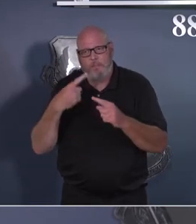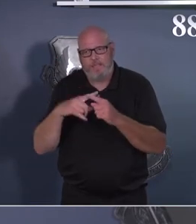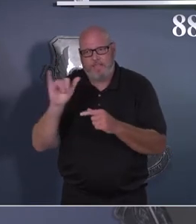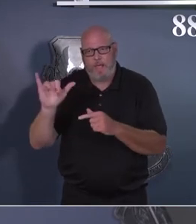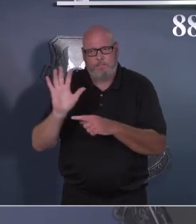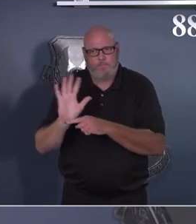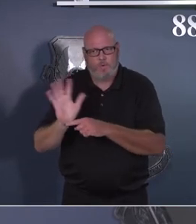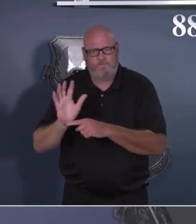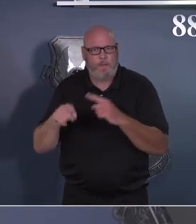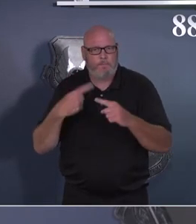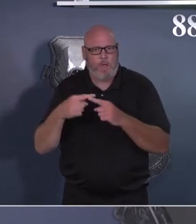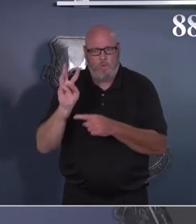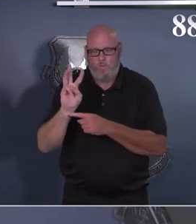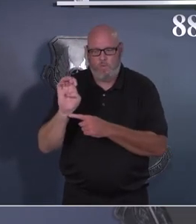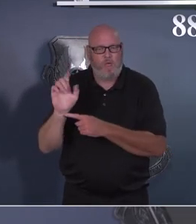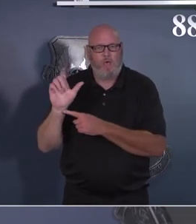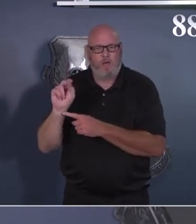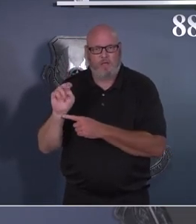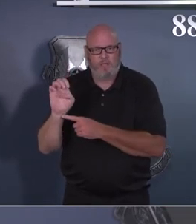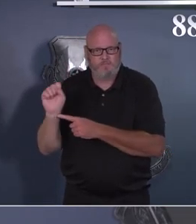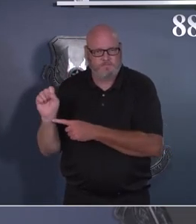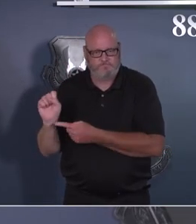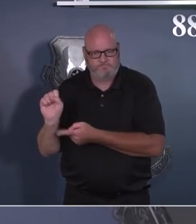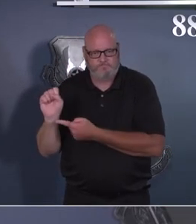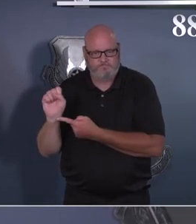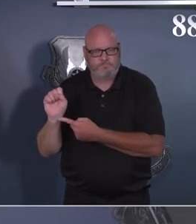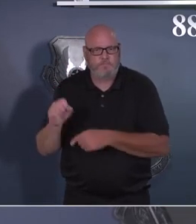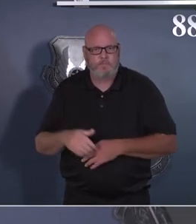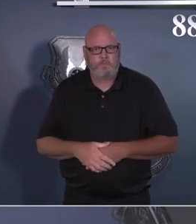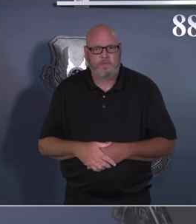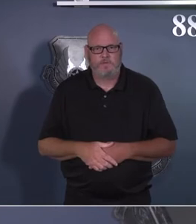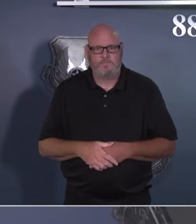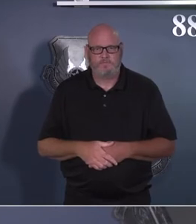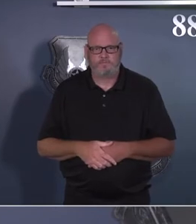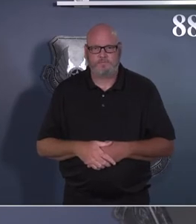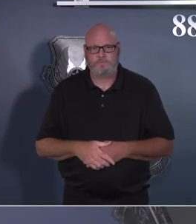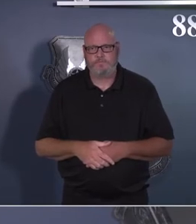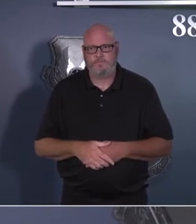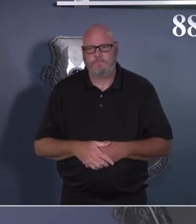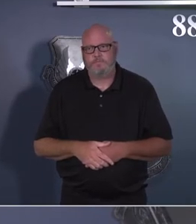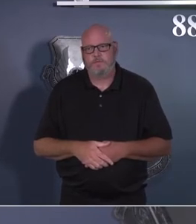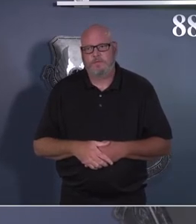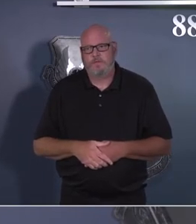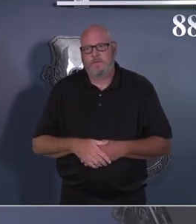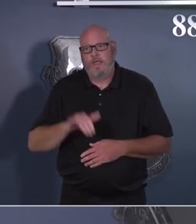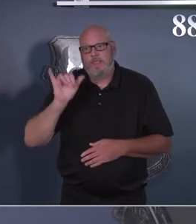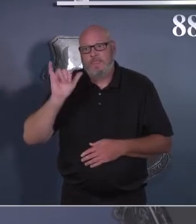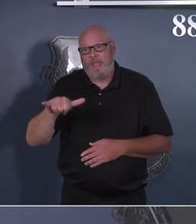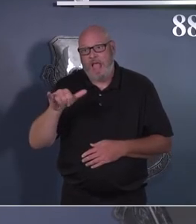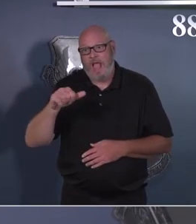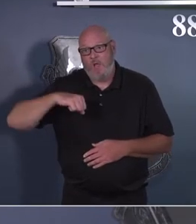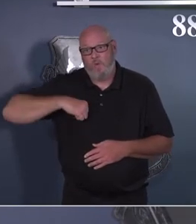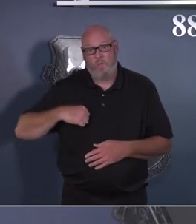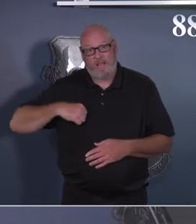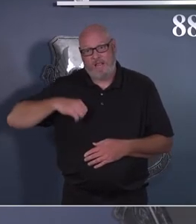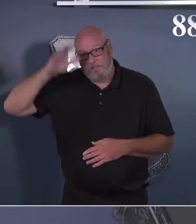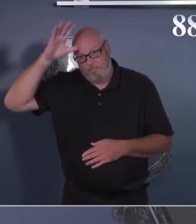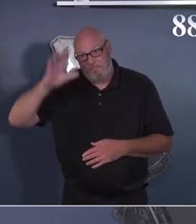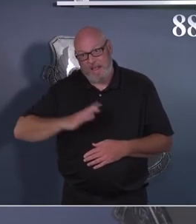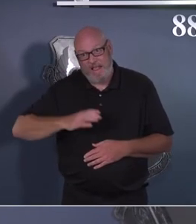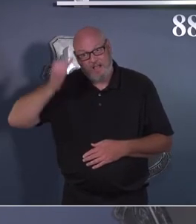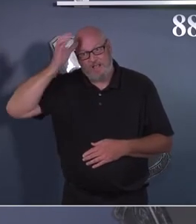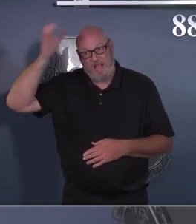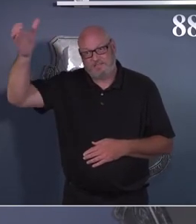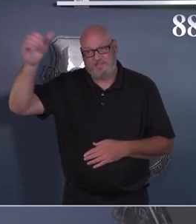support each other? How can you be there for each other? The wingman concept should be more than just a concept. It should be a way of life. We need to look out for each other,